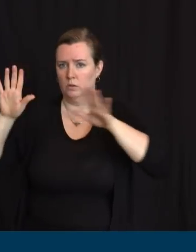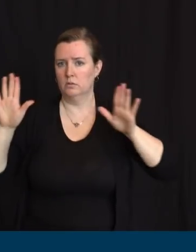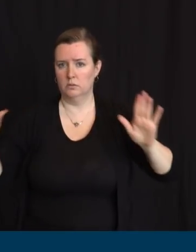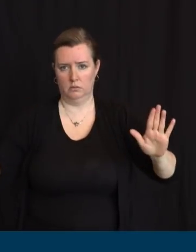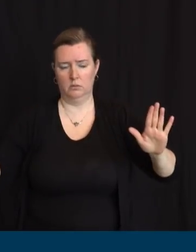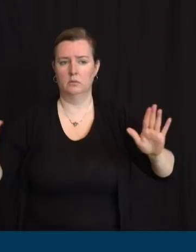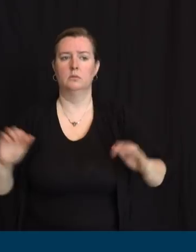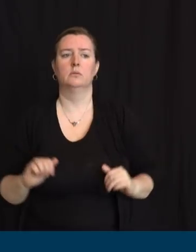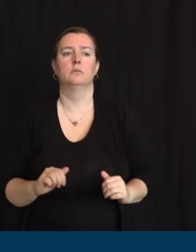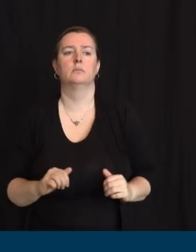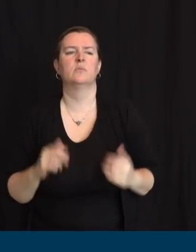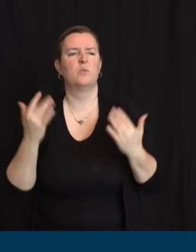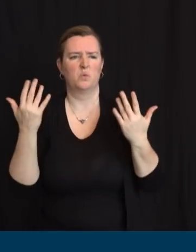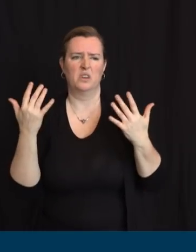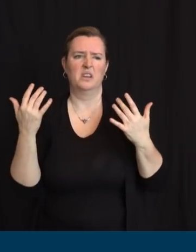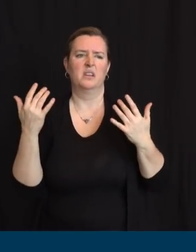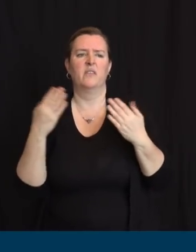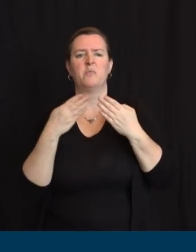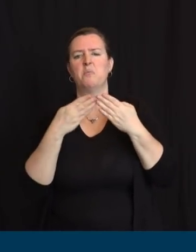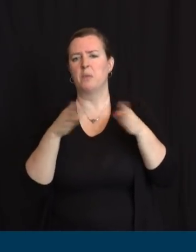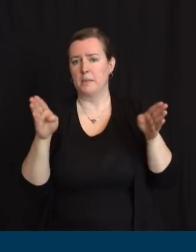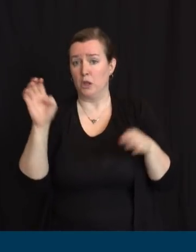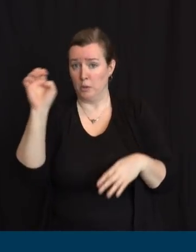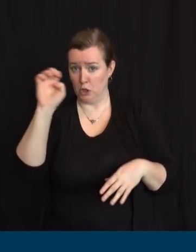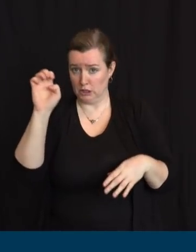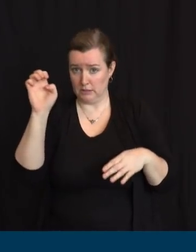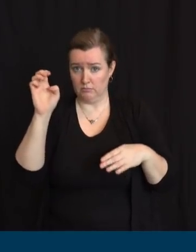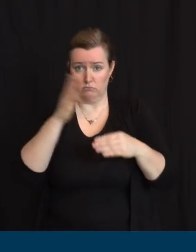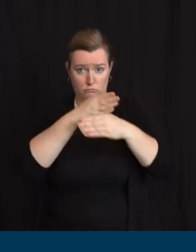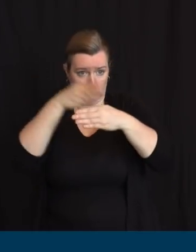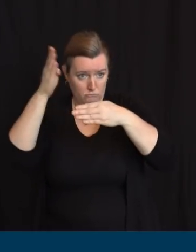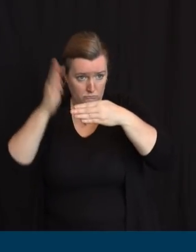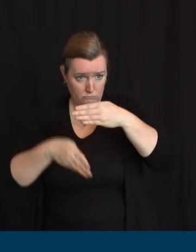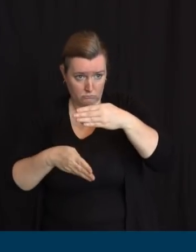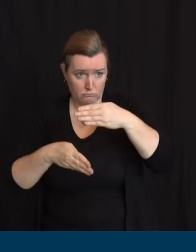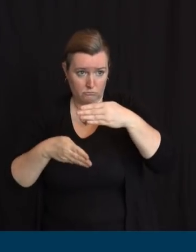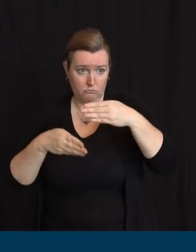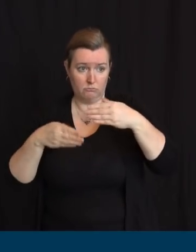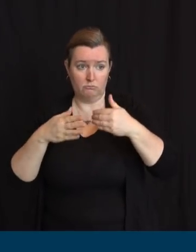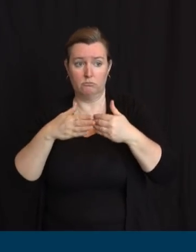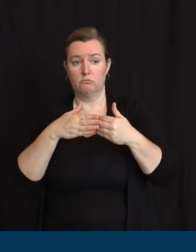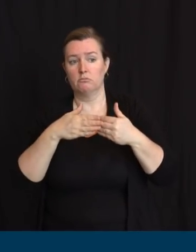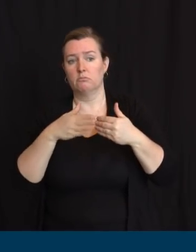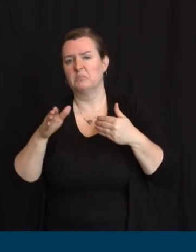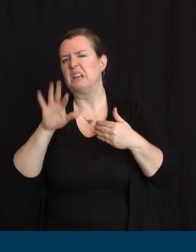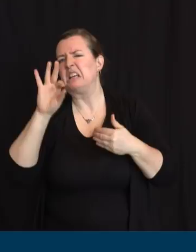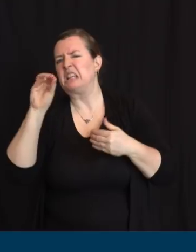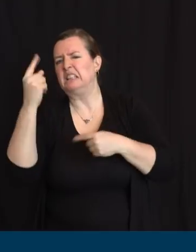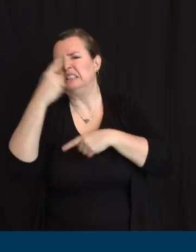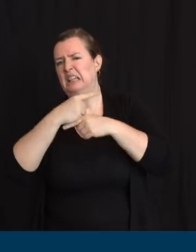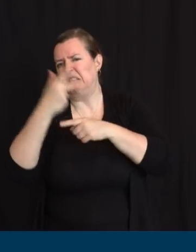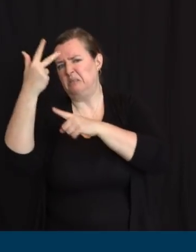across government can focus their attention on the immediate threat of COVID, which is where it belongs.